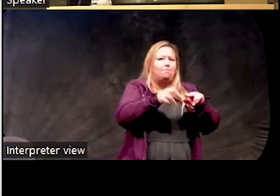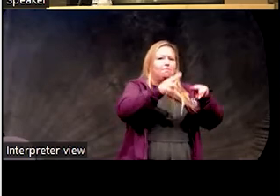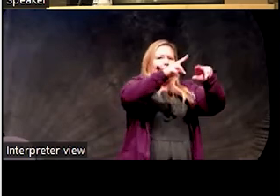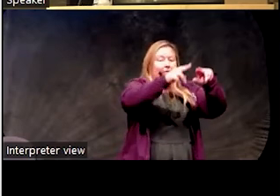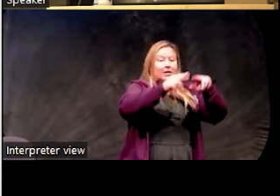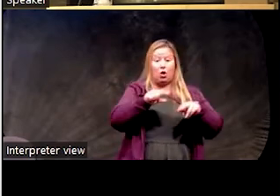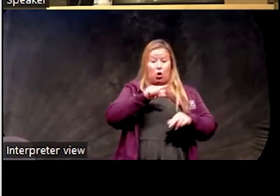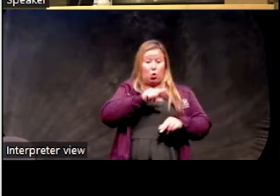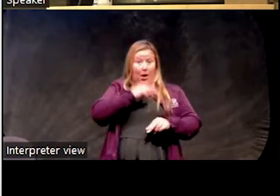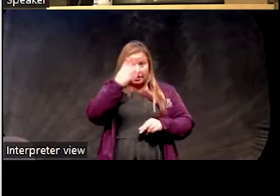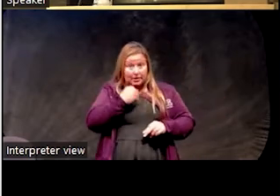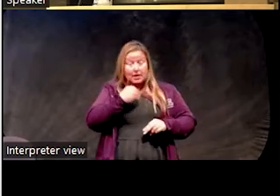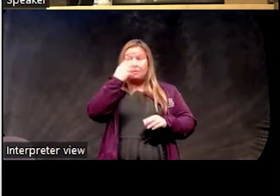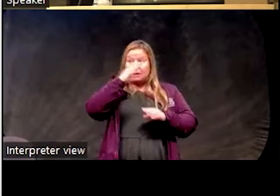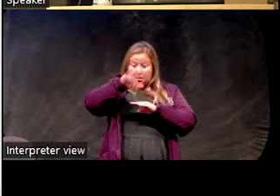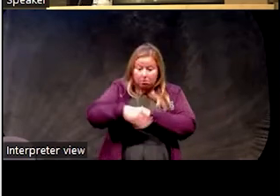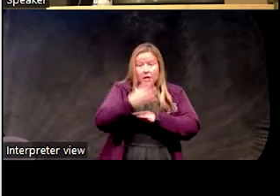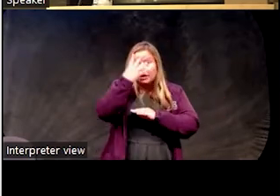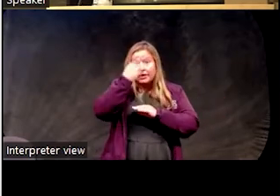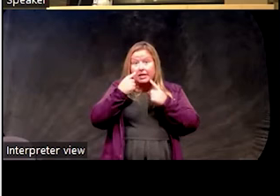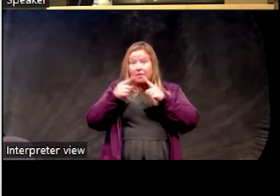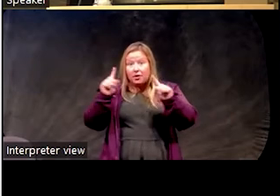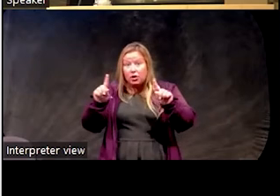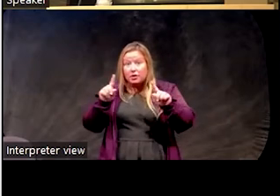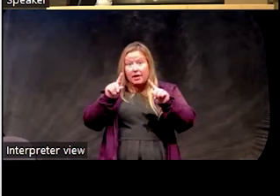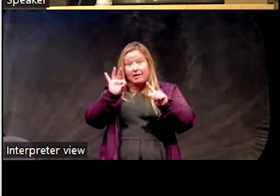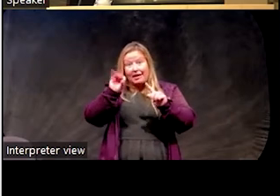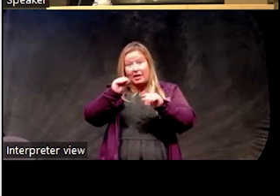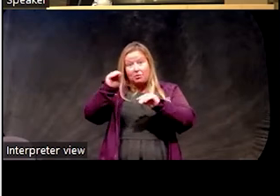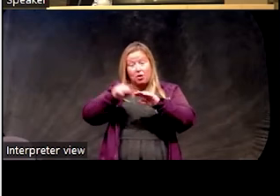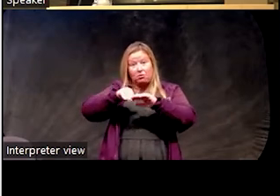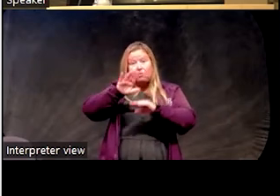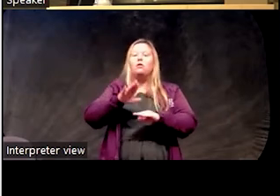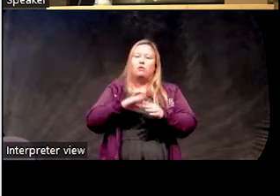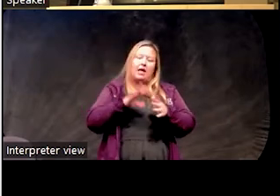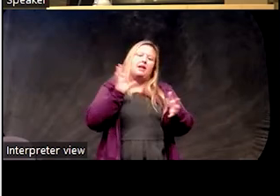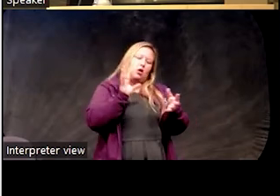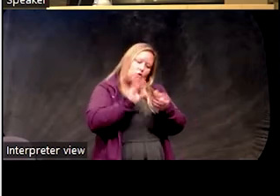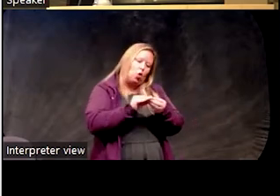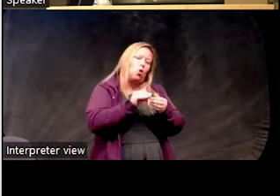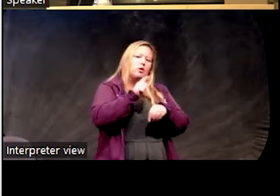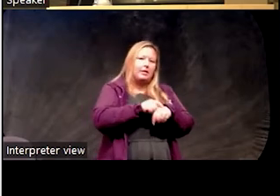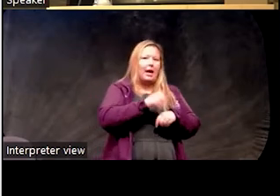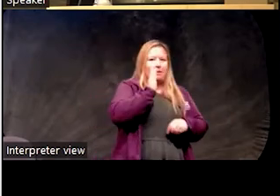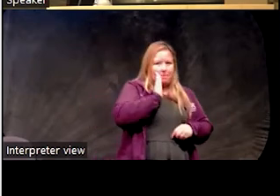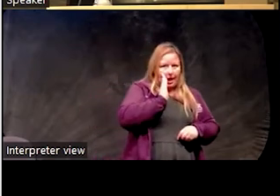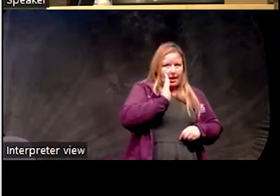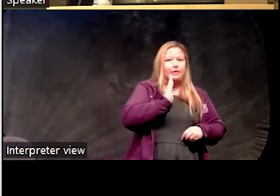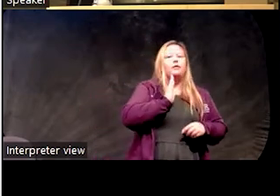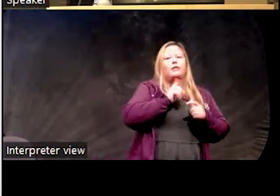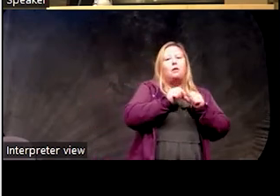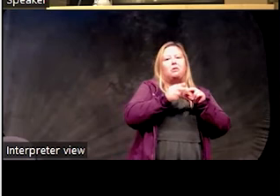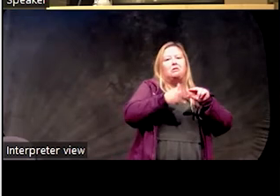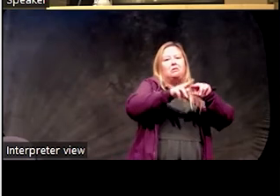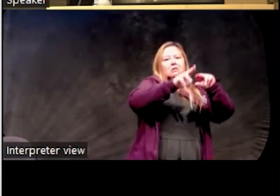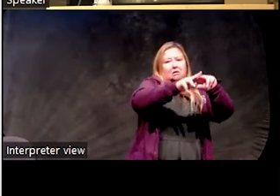quality sleep and a nice sleep efficiency, then they would continue to add total time in bed until they feel like they're getting enough sleep and then